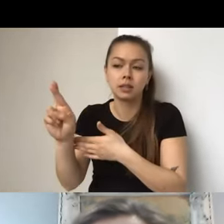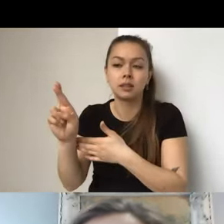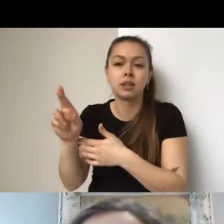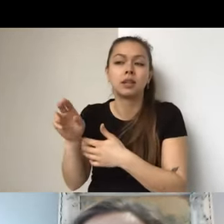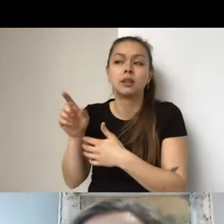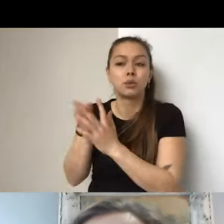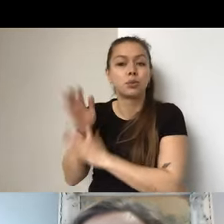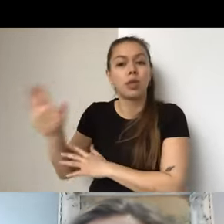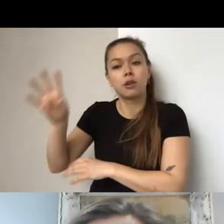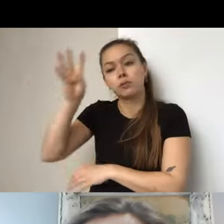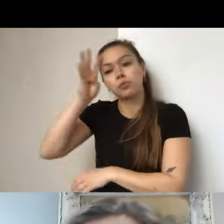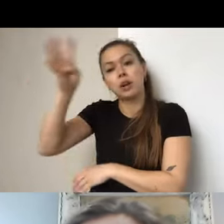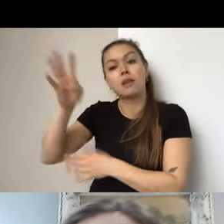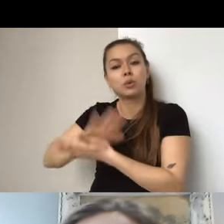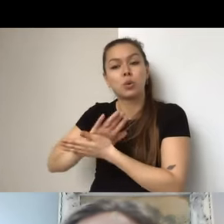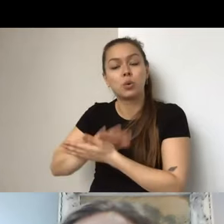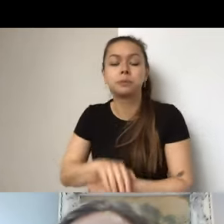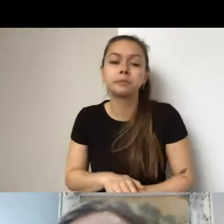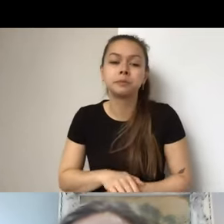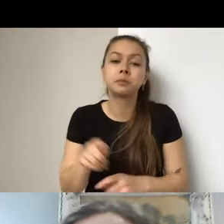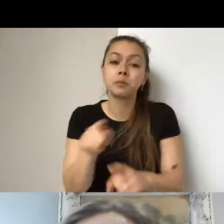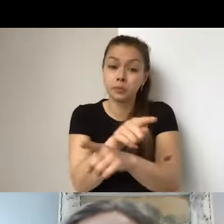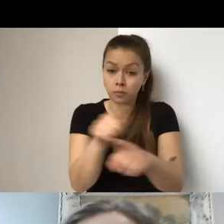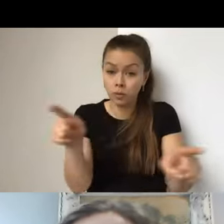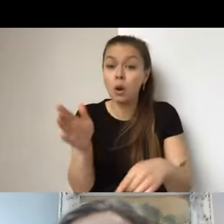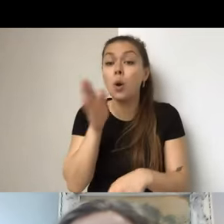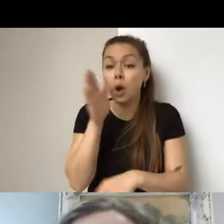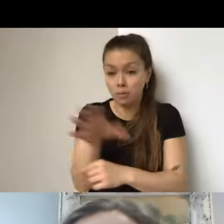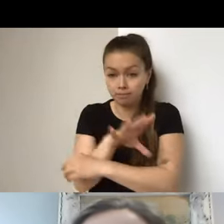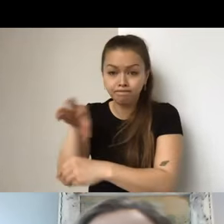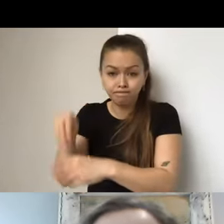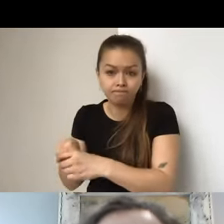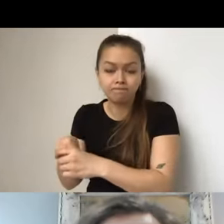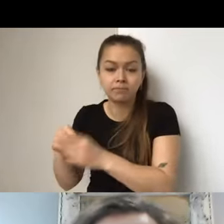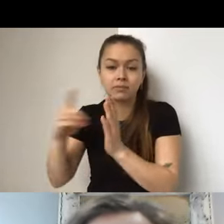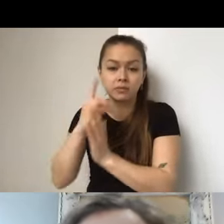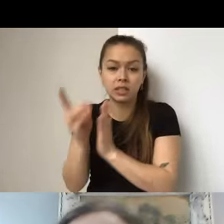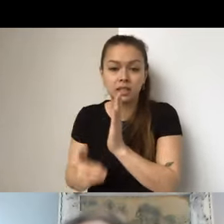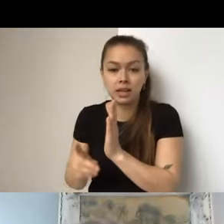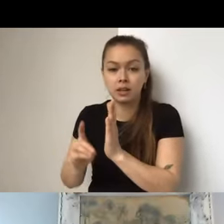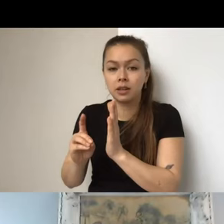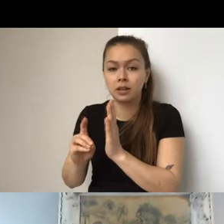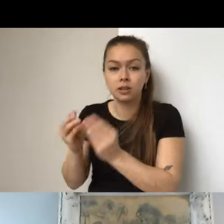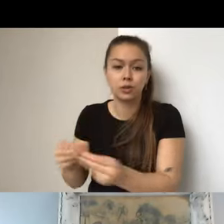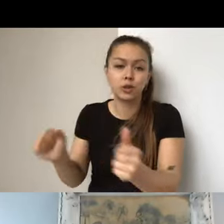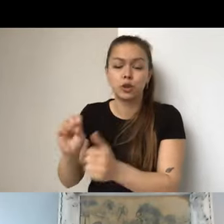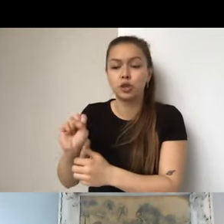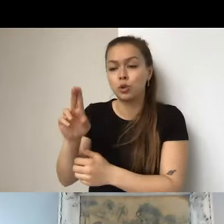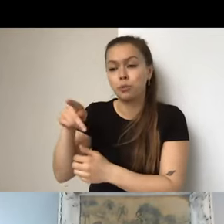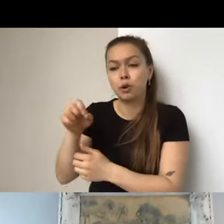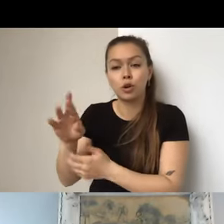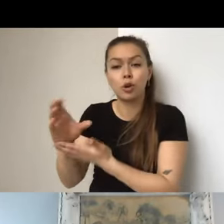Um, you, you will be participating in the design solution super course as a client of a group of students.